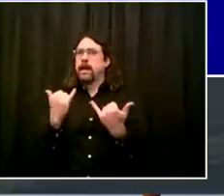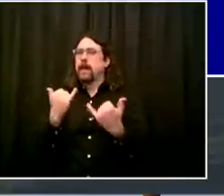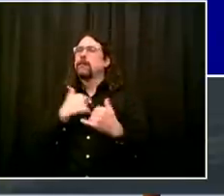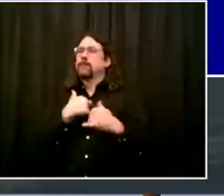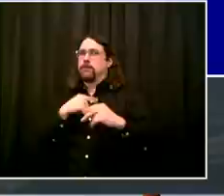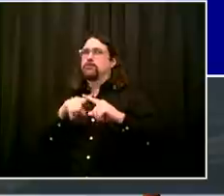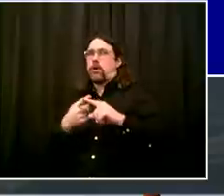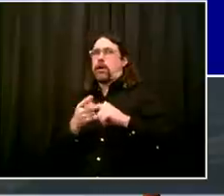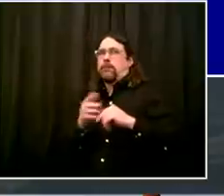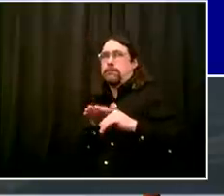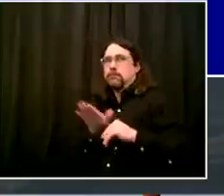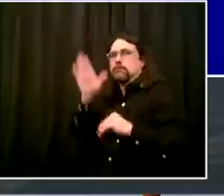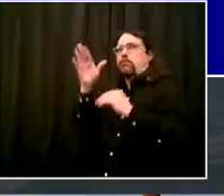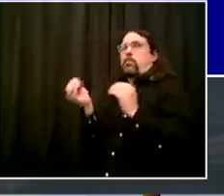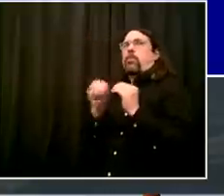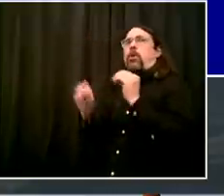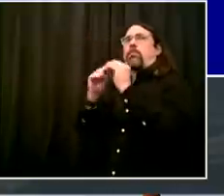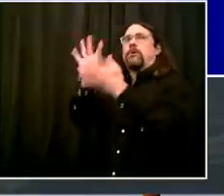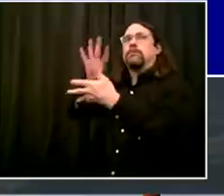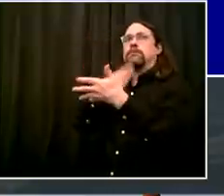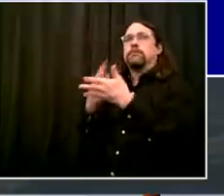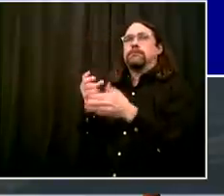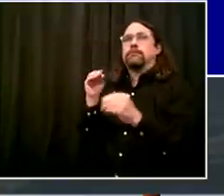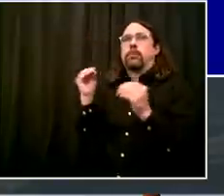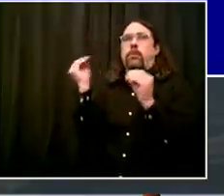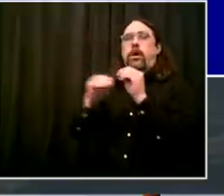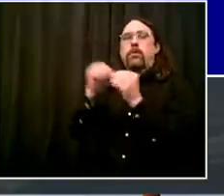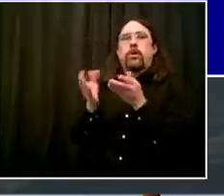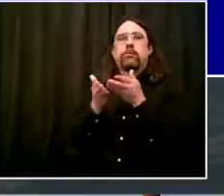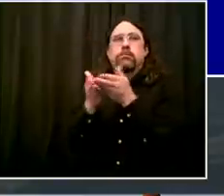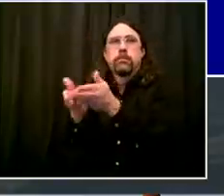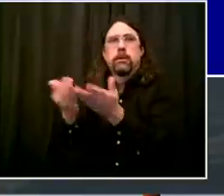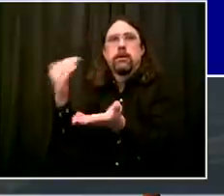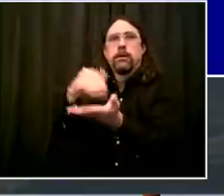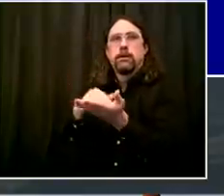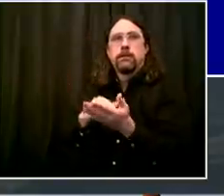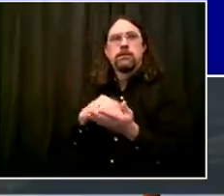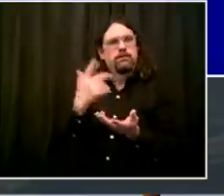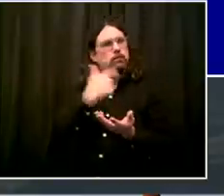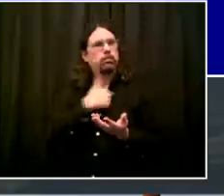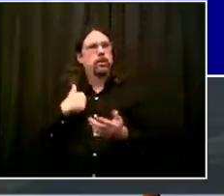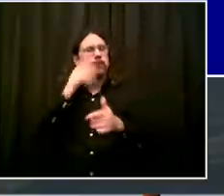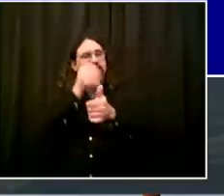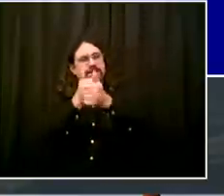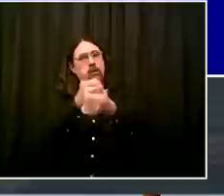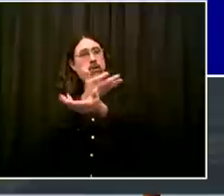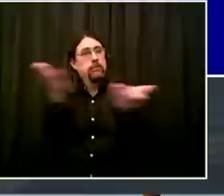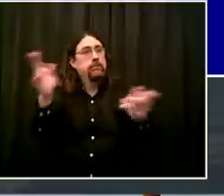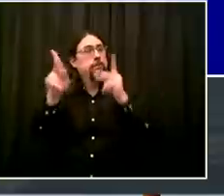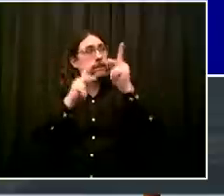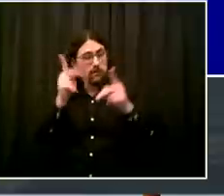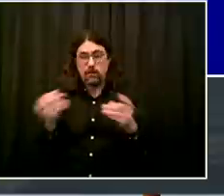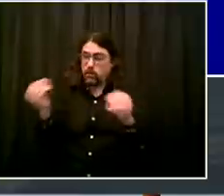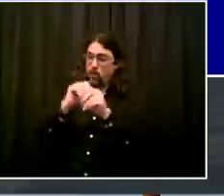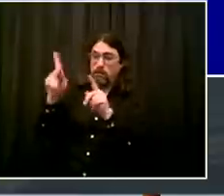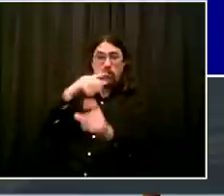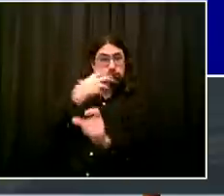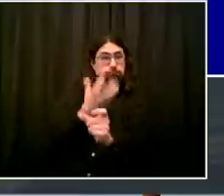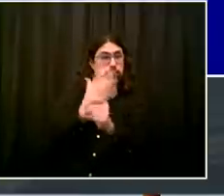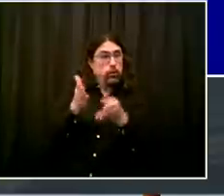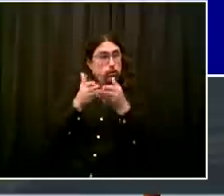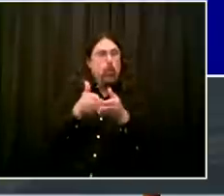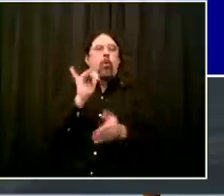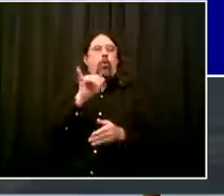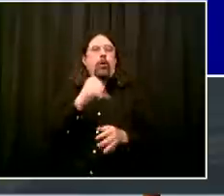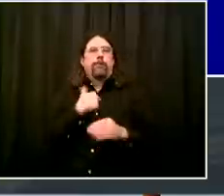that. And again, this signals something good is happening. We want to be there in time to respond to that good trend and make sure Staten Islanders